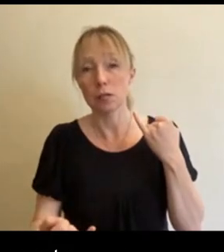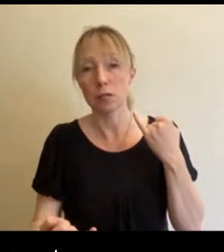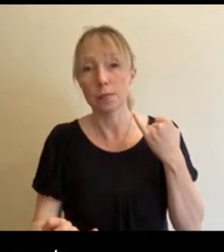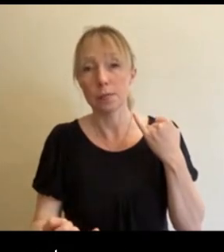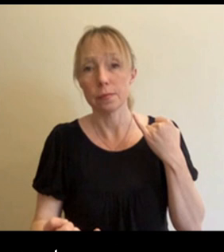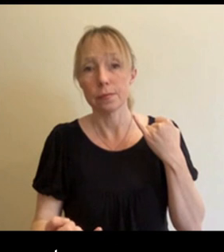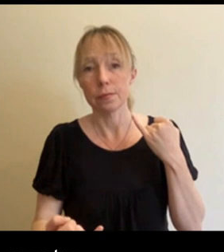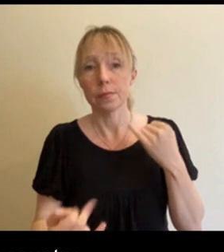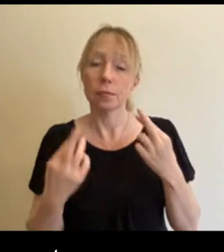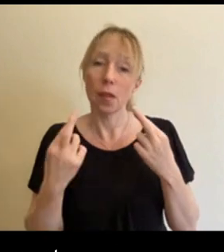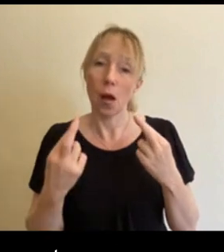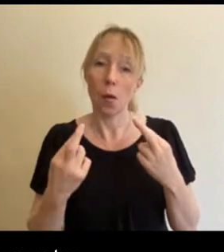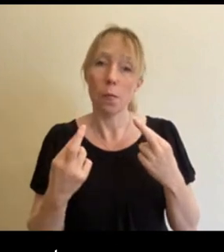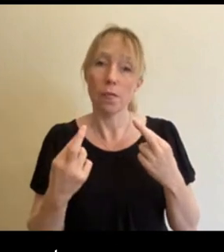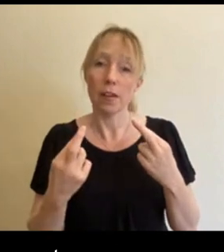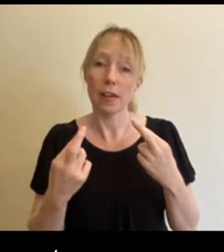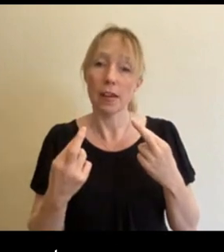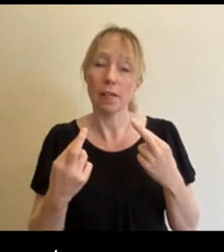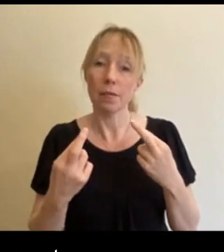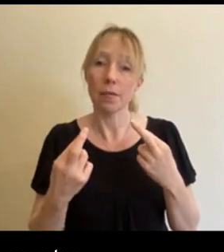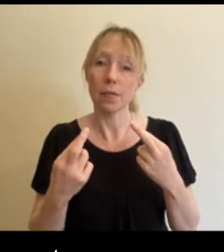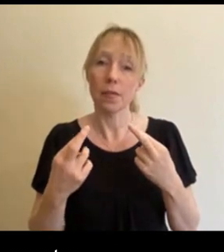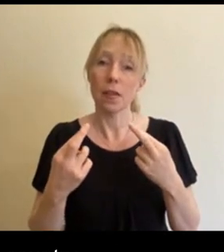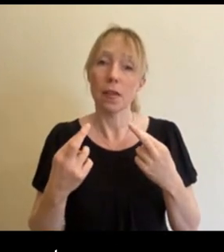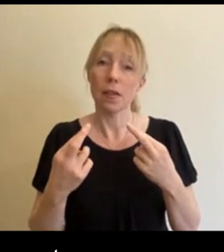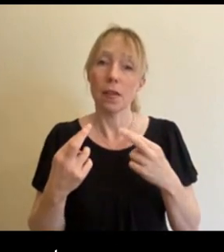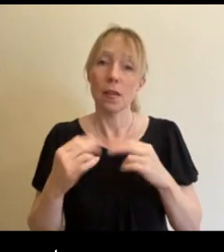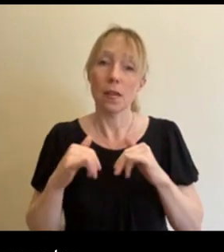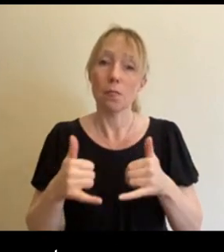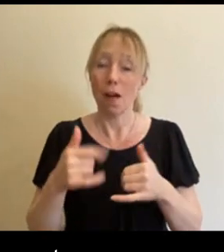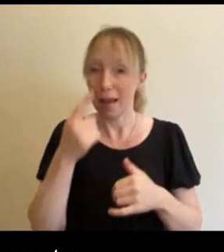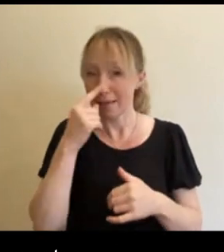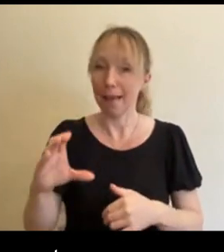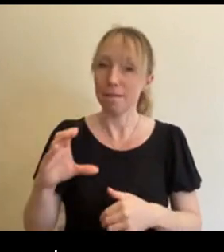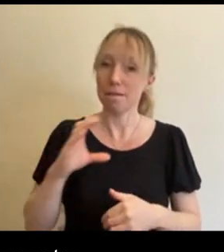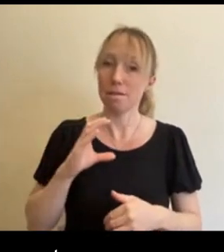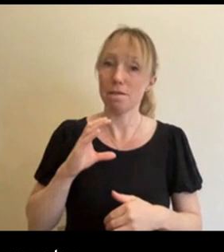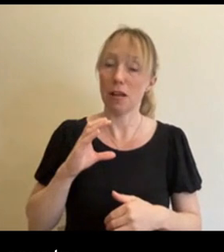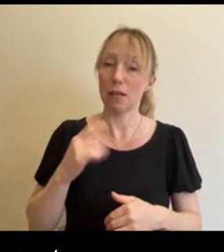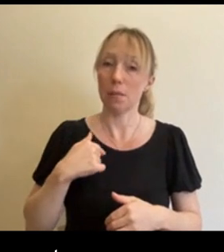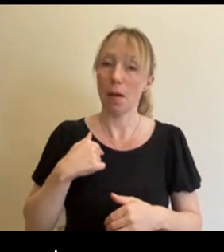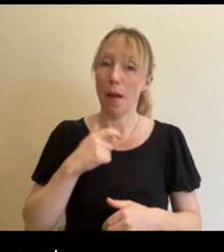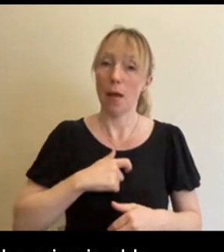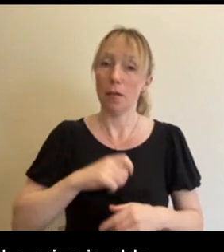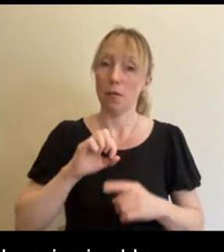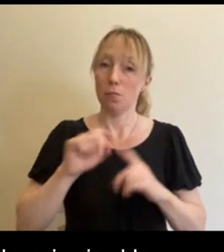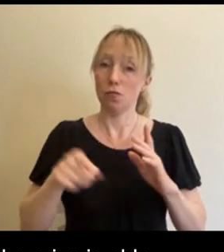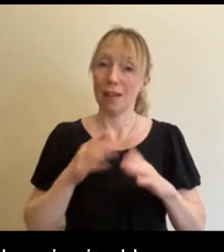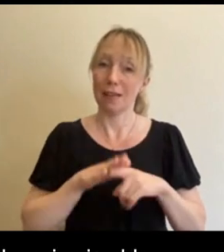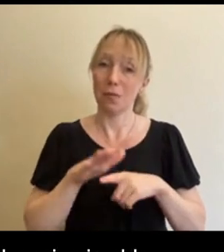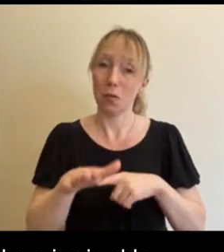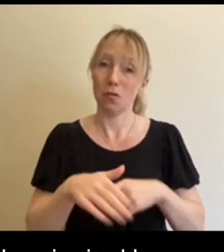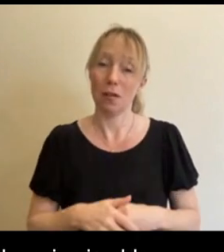the prize is able to fund my personal projects in the future.